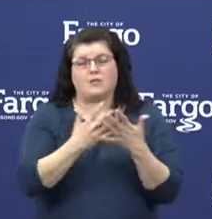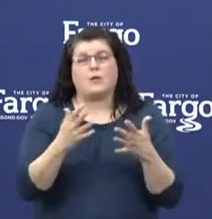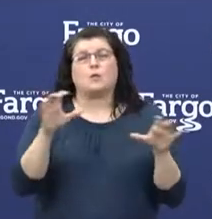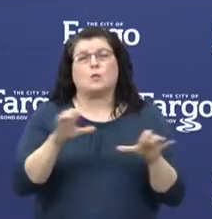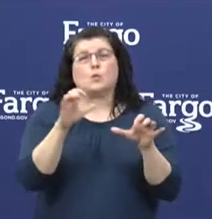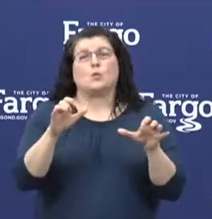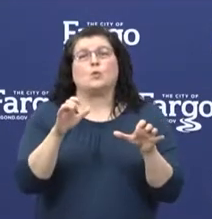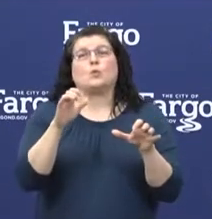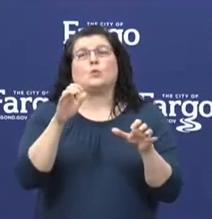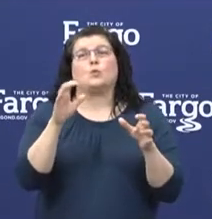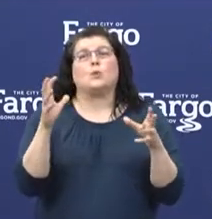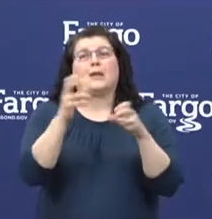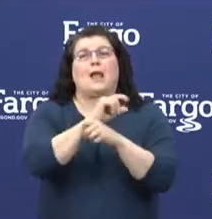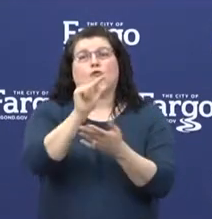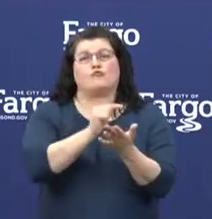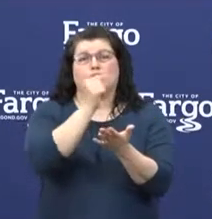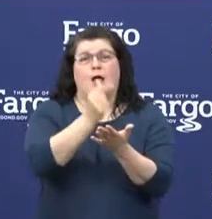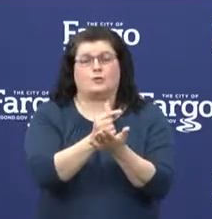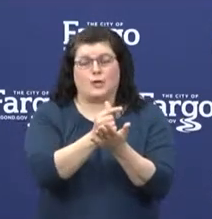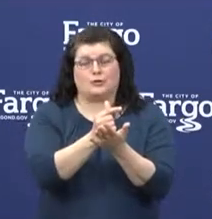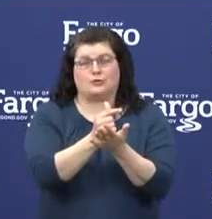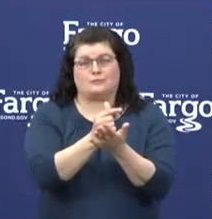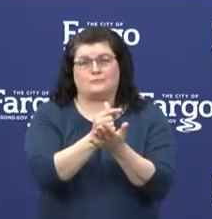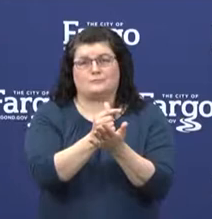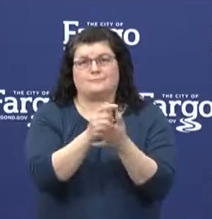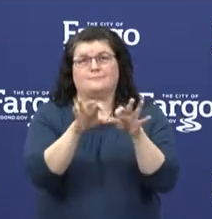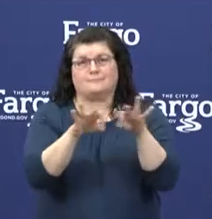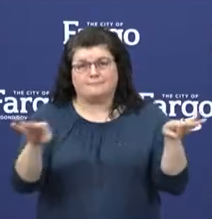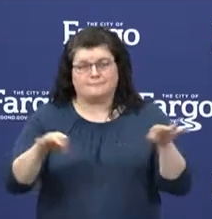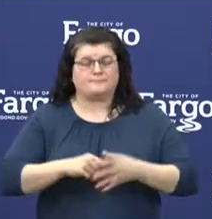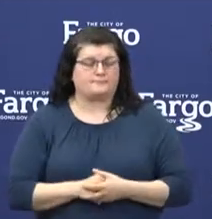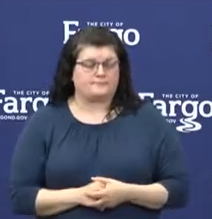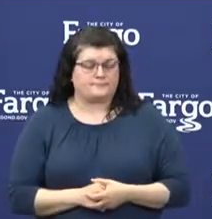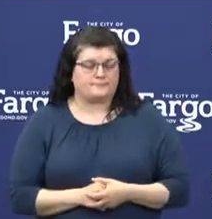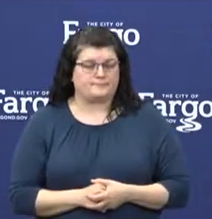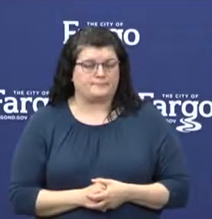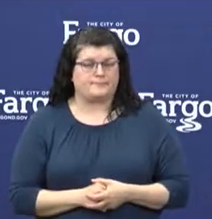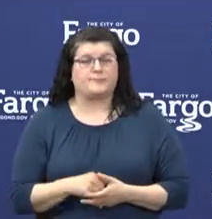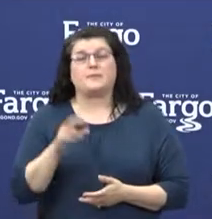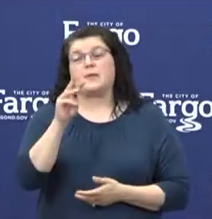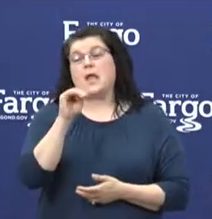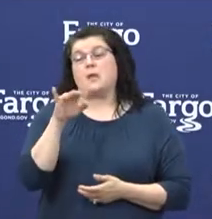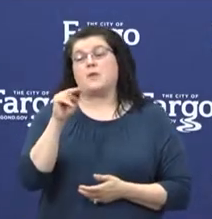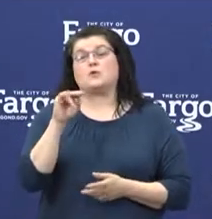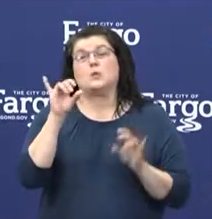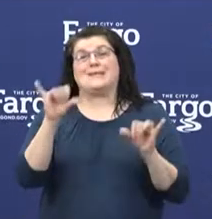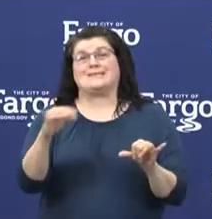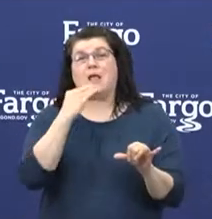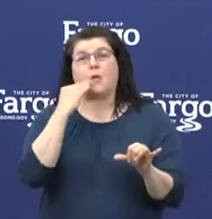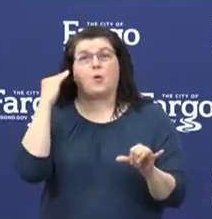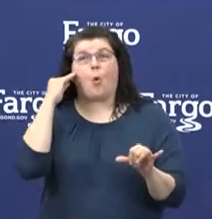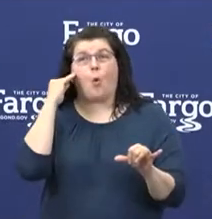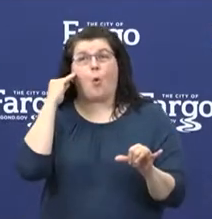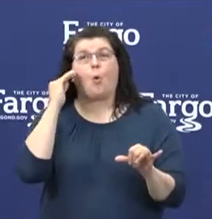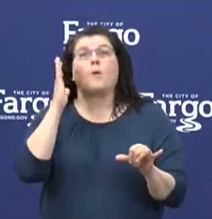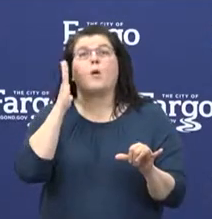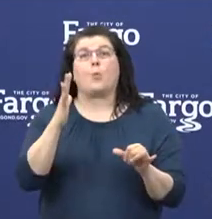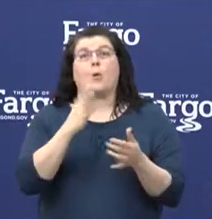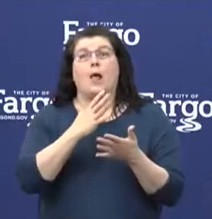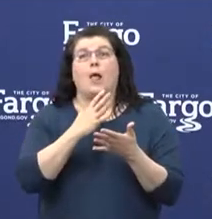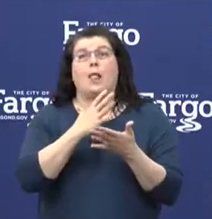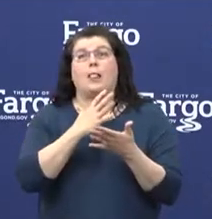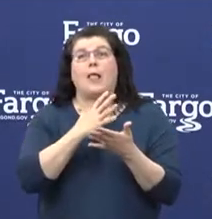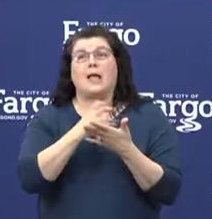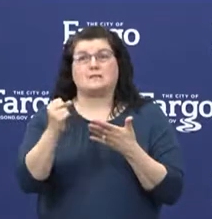secure your graduation status. Also, Minnesota's stay-at-home order is set to expire Monday, May 4th.